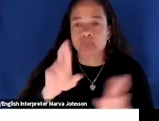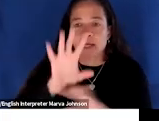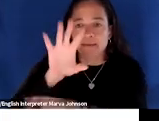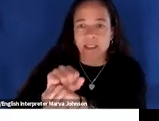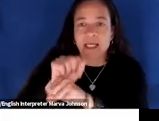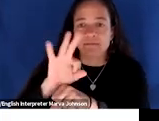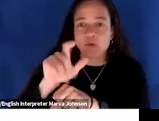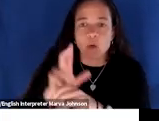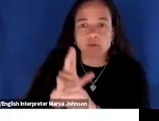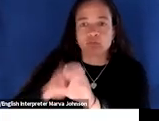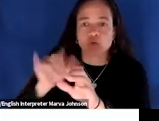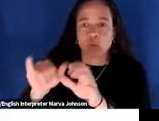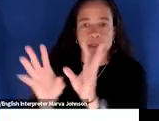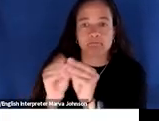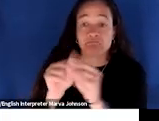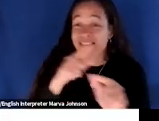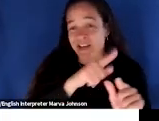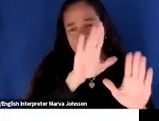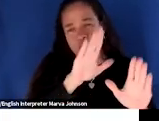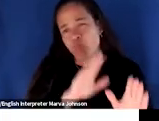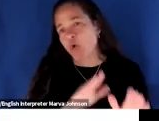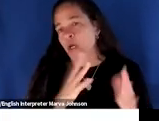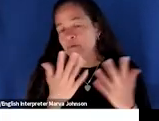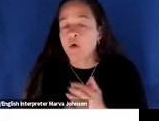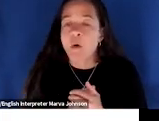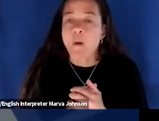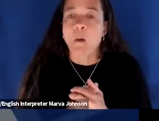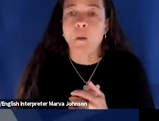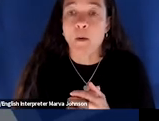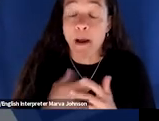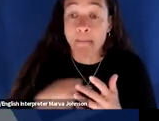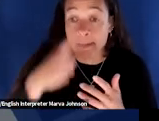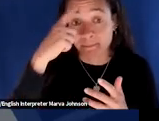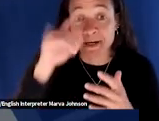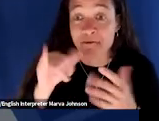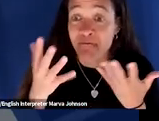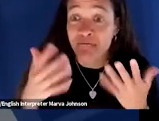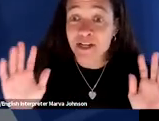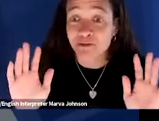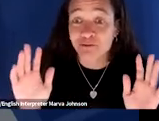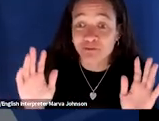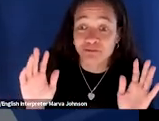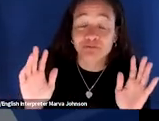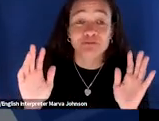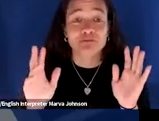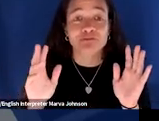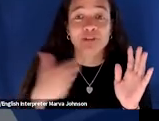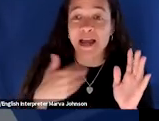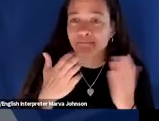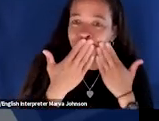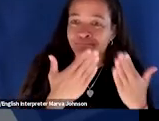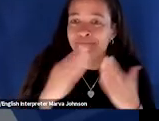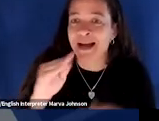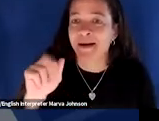join us then he's fantastic and we're happy to do that for you all right with that i think i get to stop except to say maybe thank you to marva